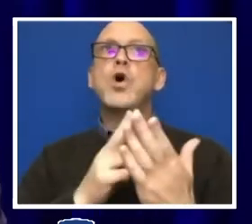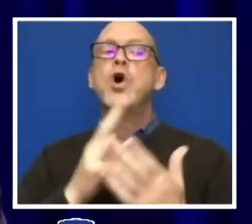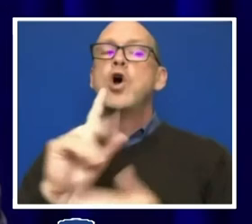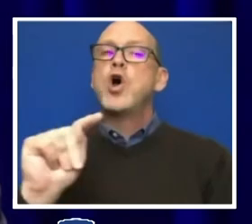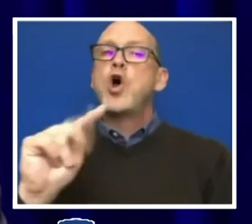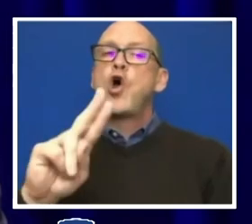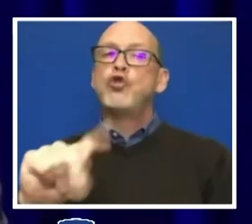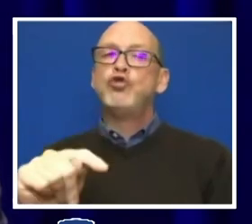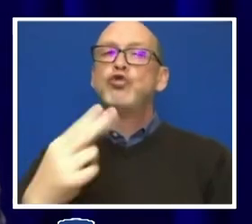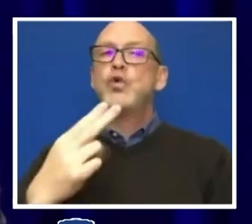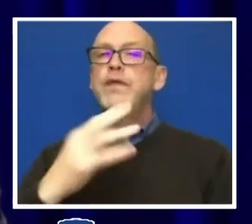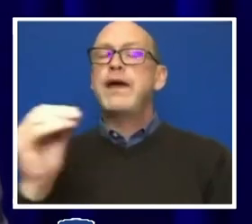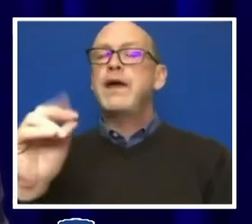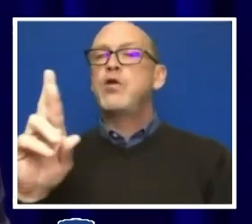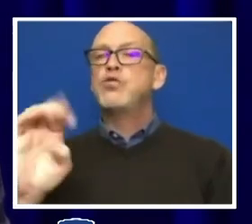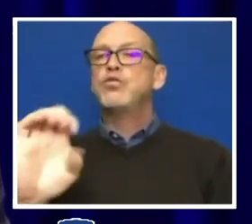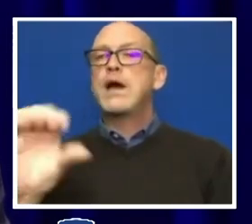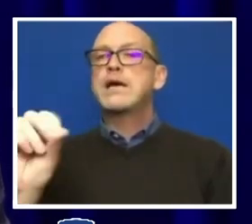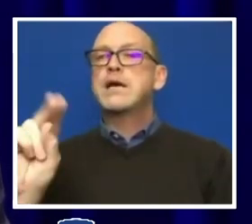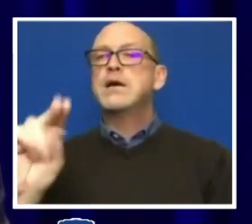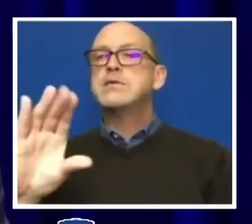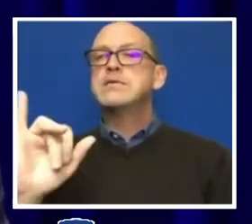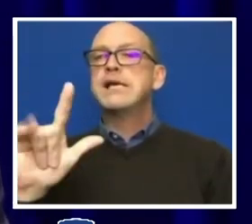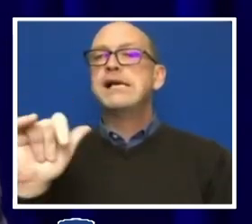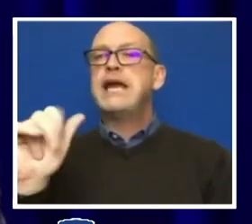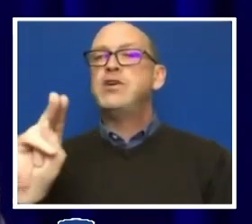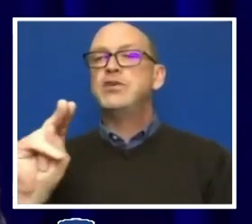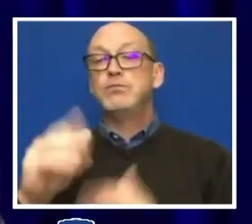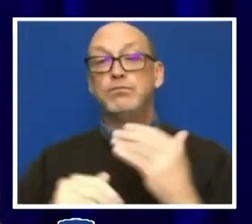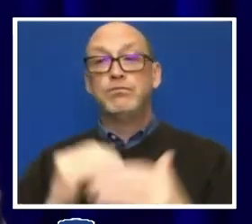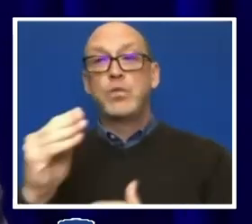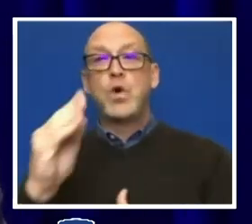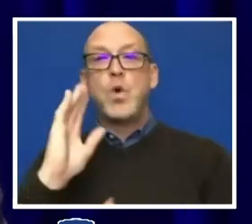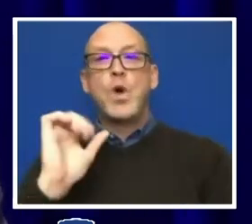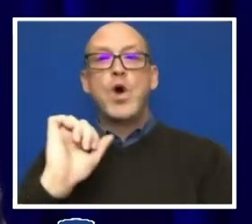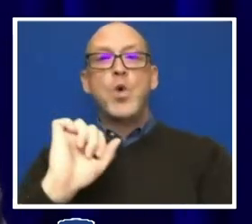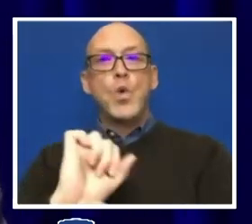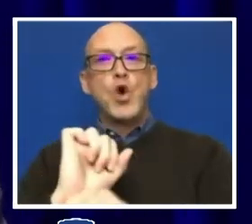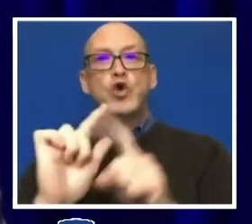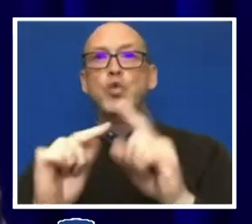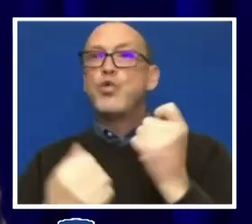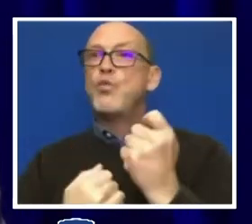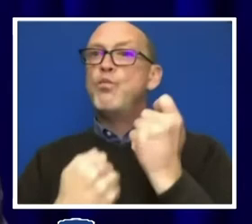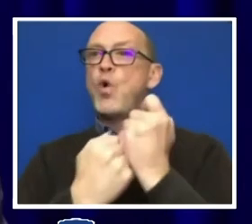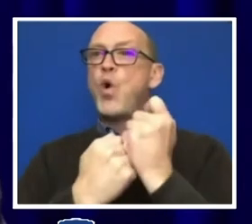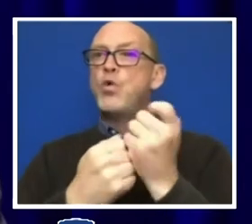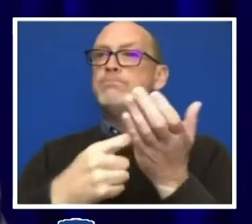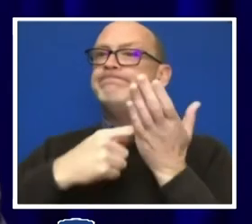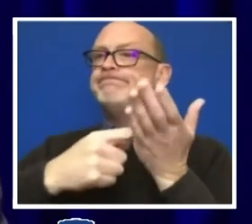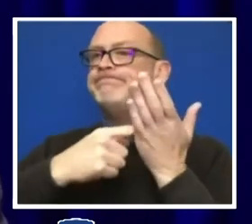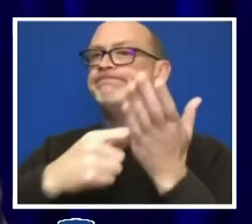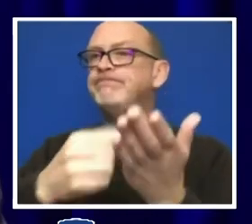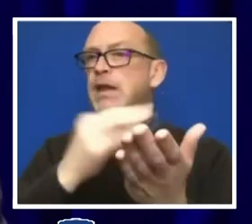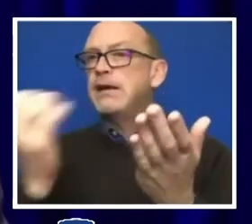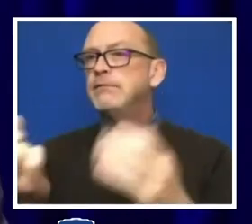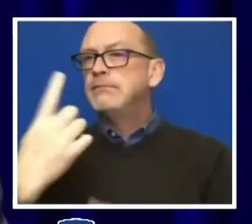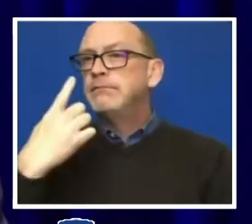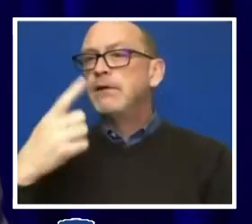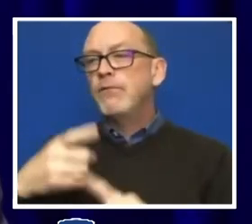process might work to promote dialogue and understanding within the Penn State community.